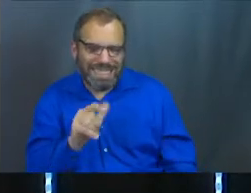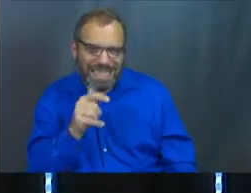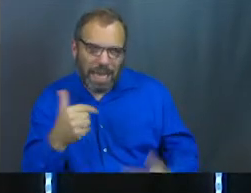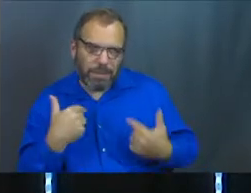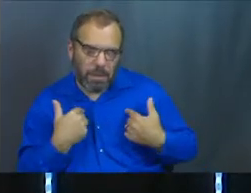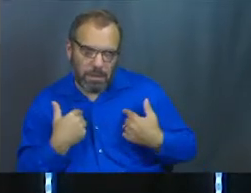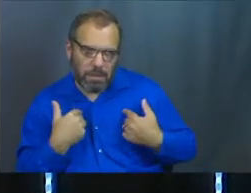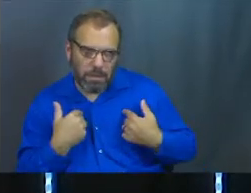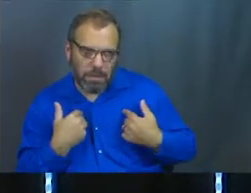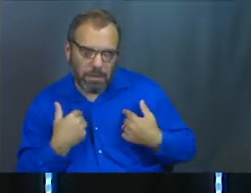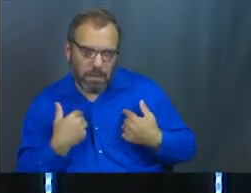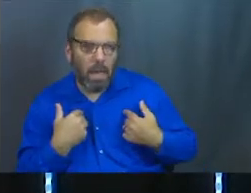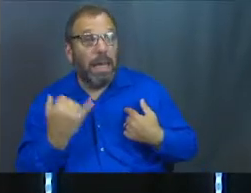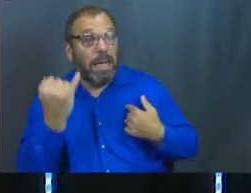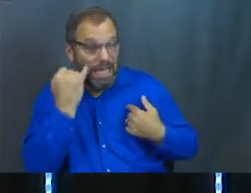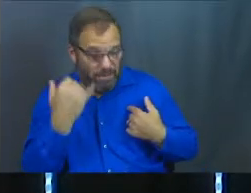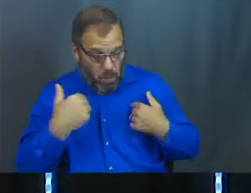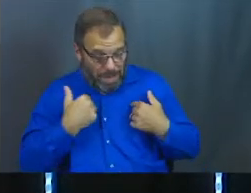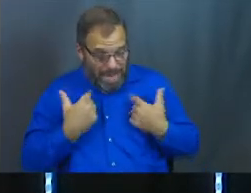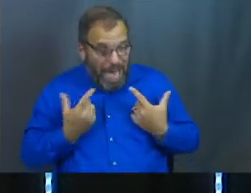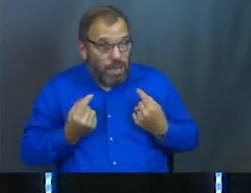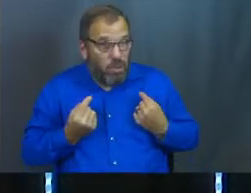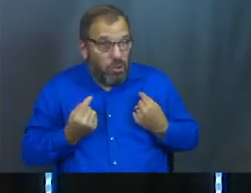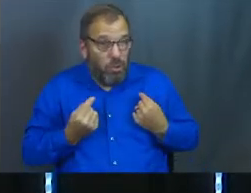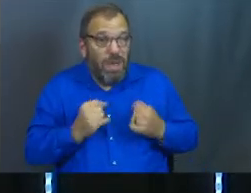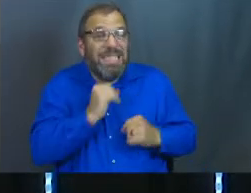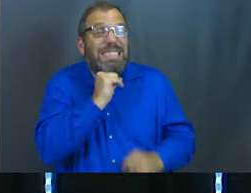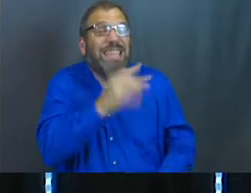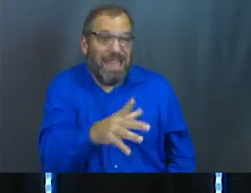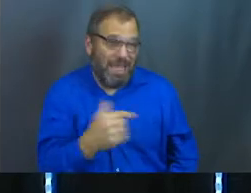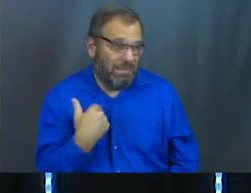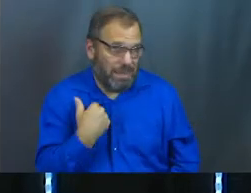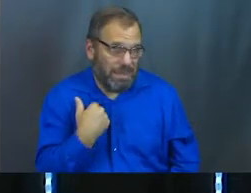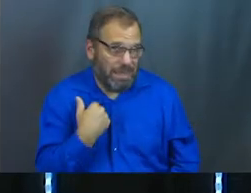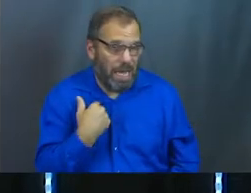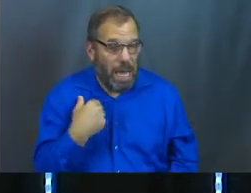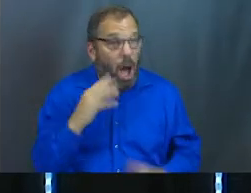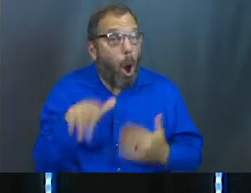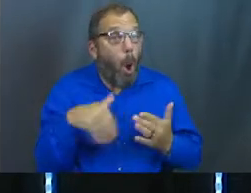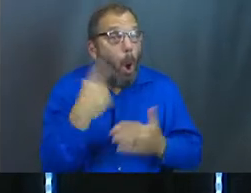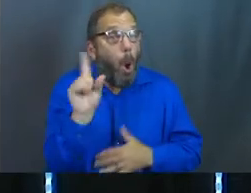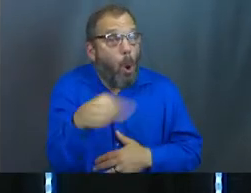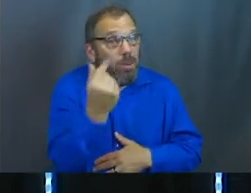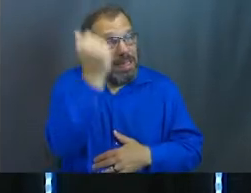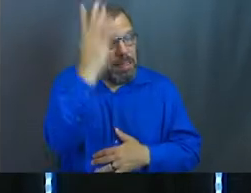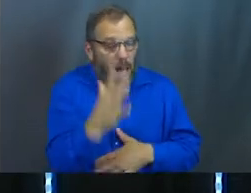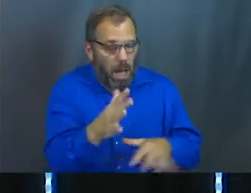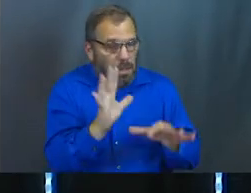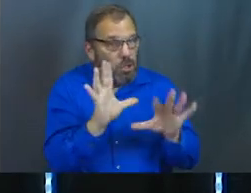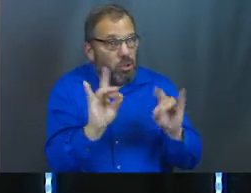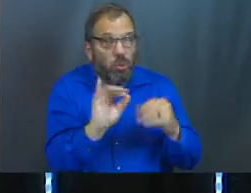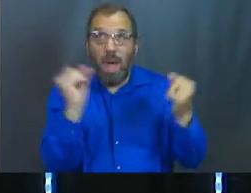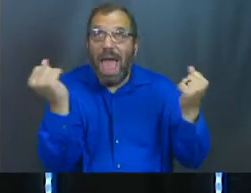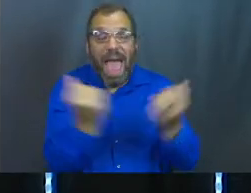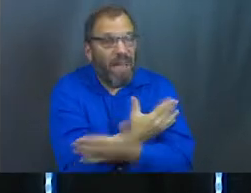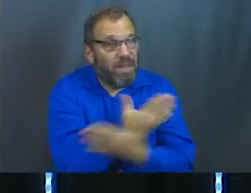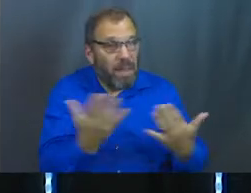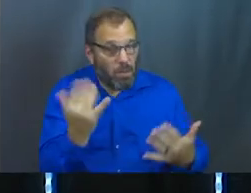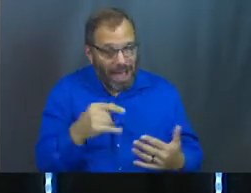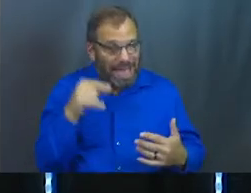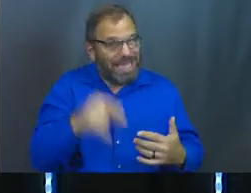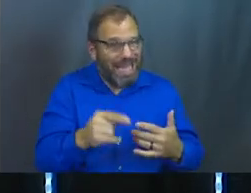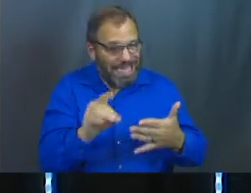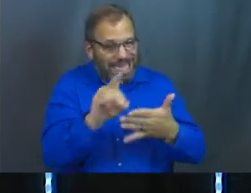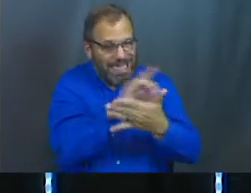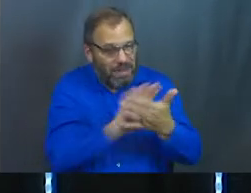about me. If you're looking for what I can do, I can't do anything for you. This is only God can do anything here today, because